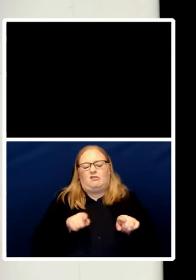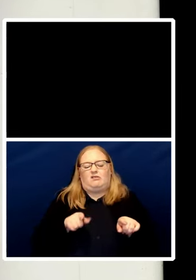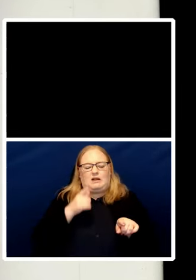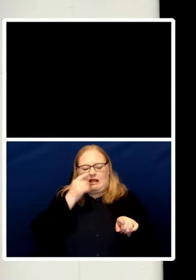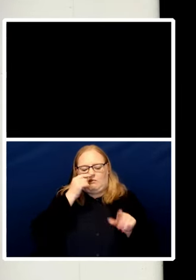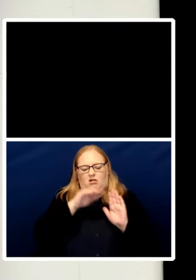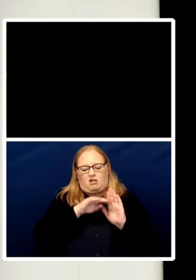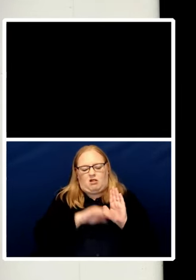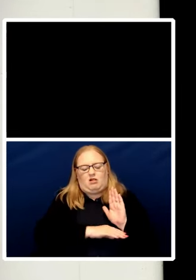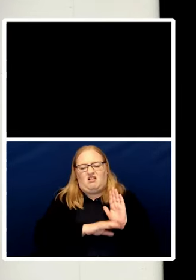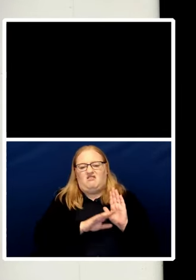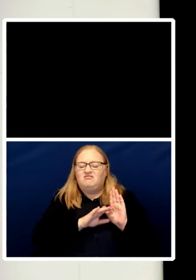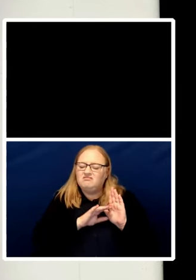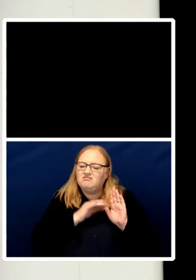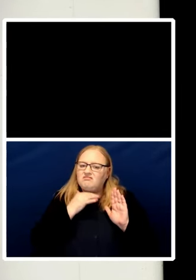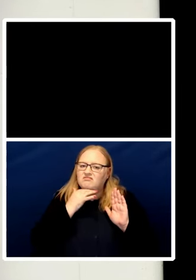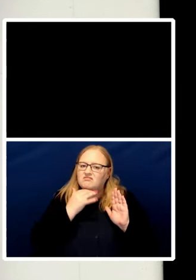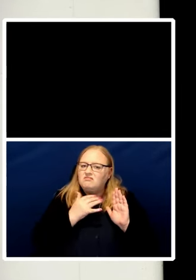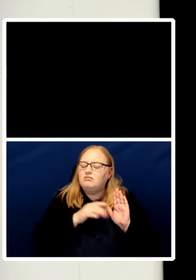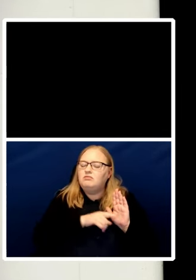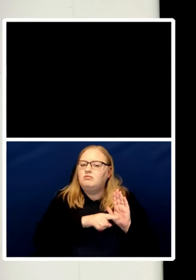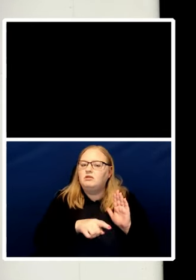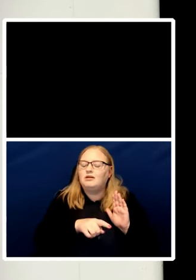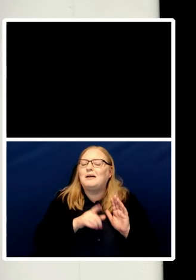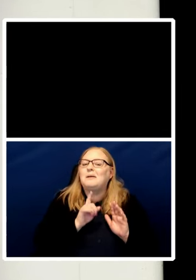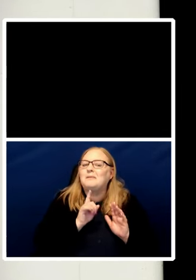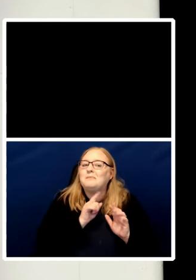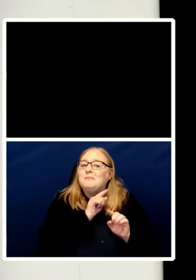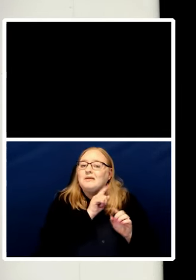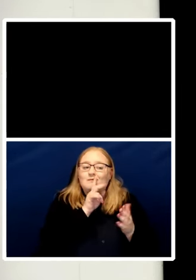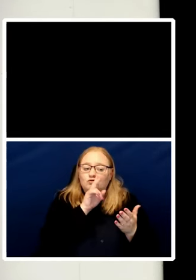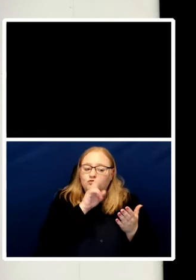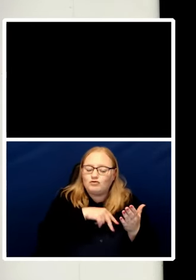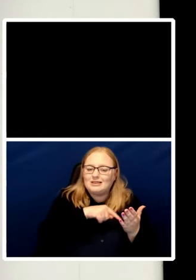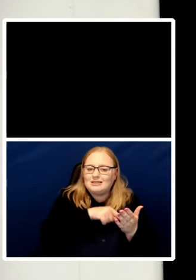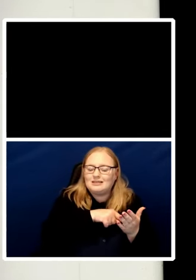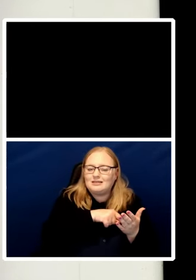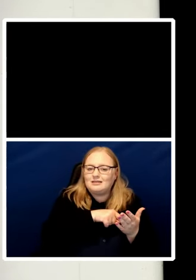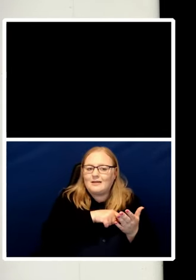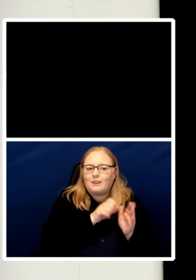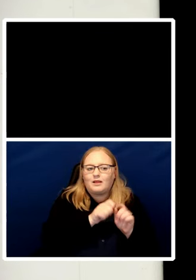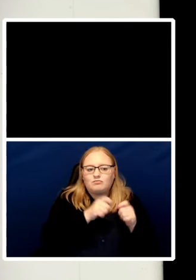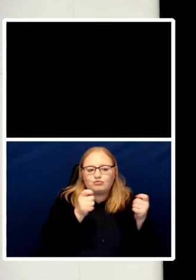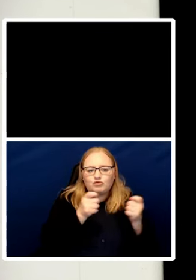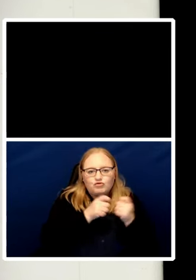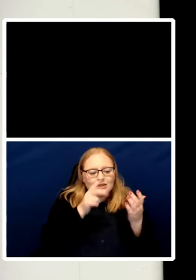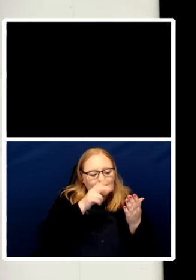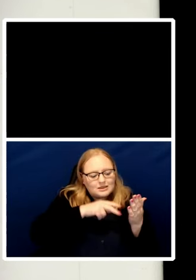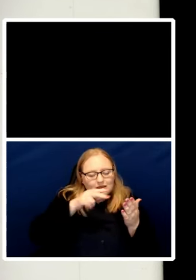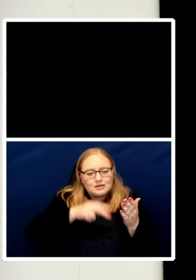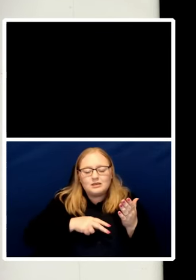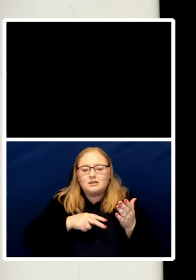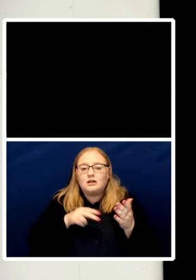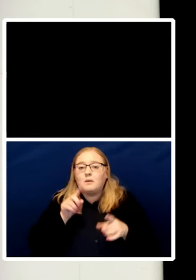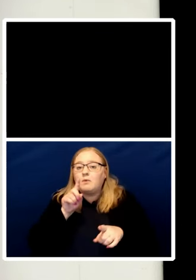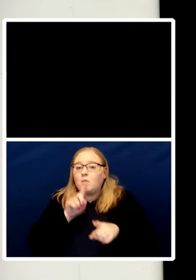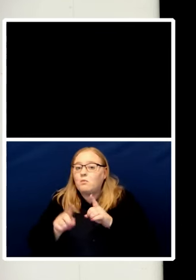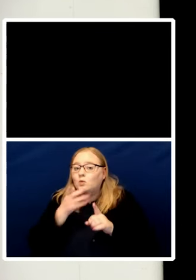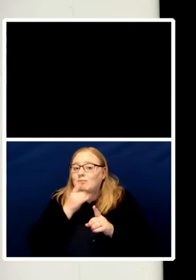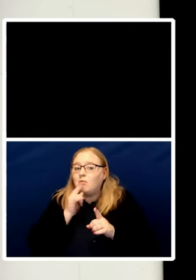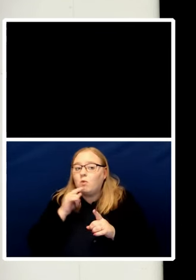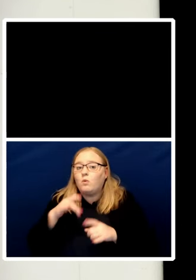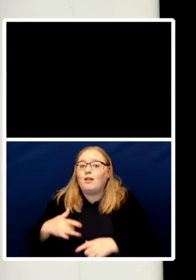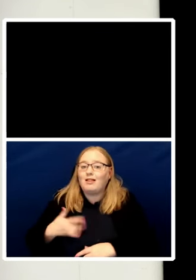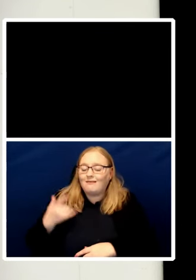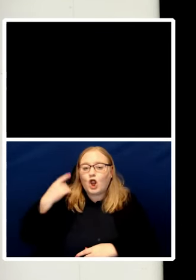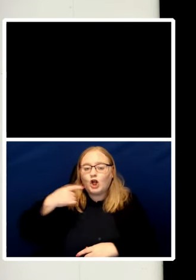reading the various propaganda broadsheets of the opponents of Sadiq Khan that the majority of Londoners I gather don't even drive cars and